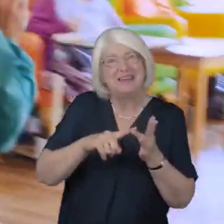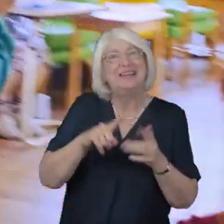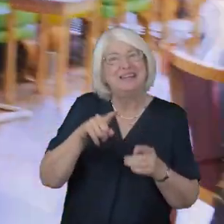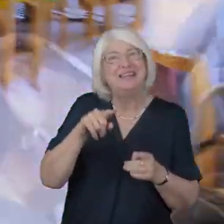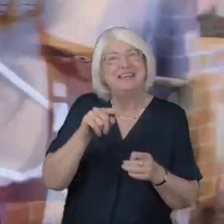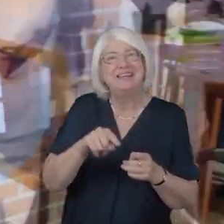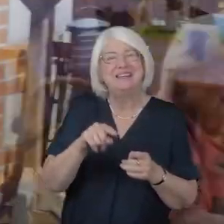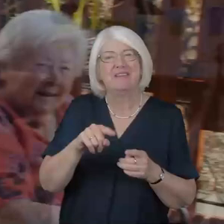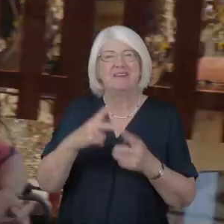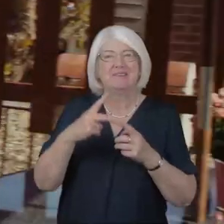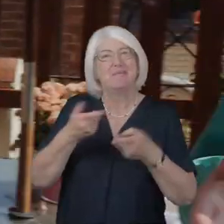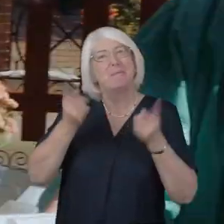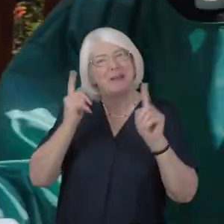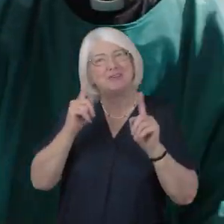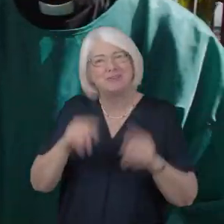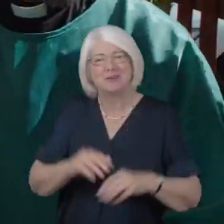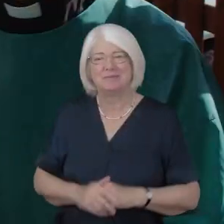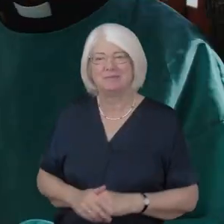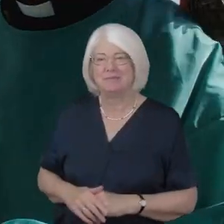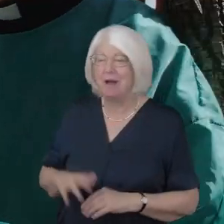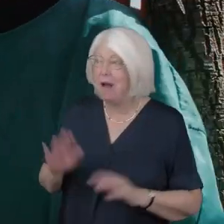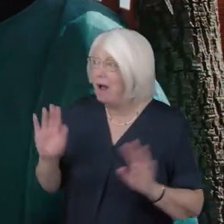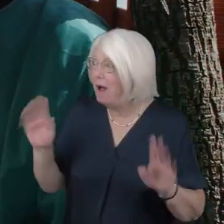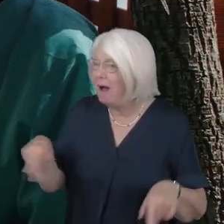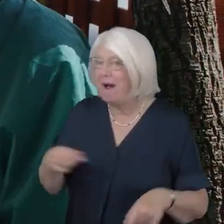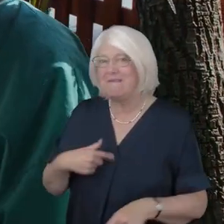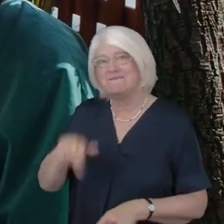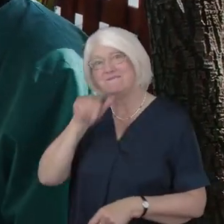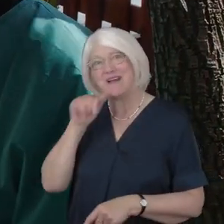favourite people whilst you're here because I know you are busy